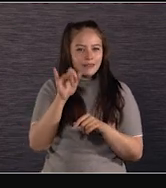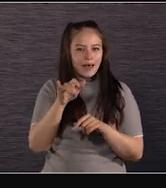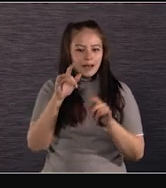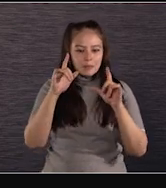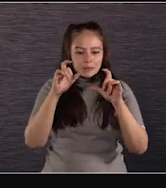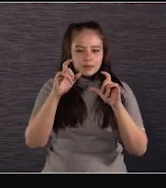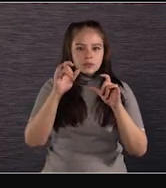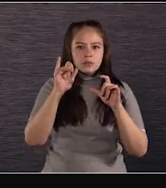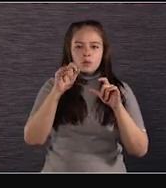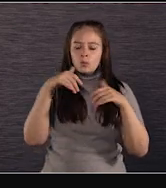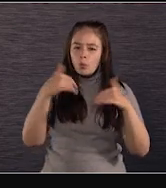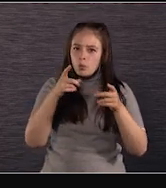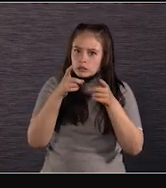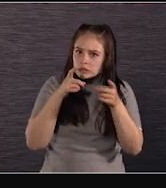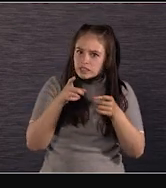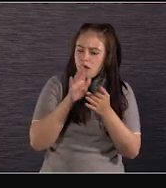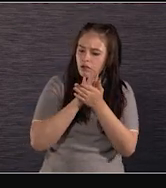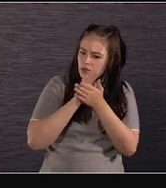detail.